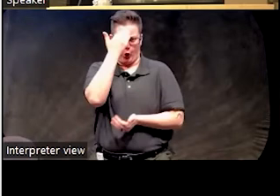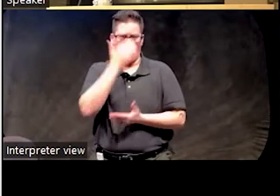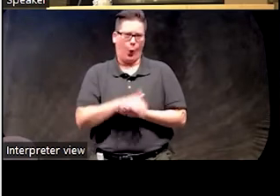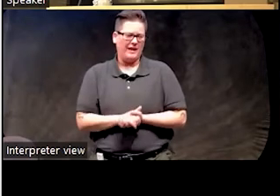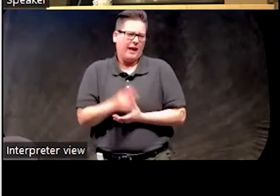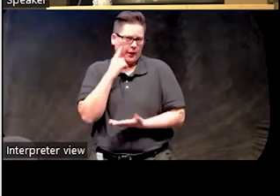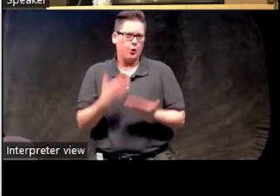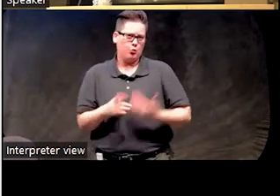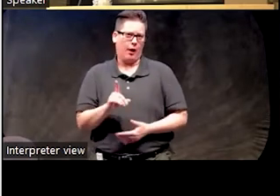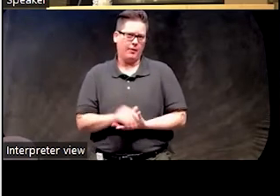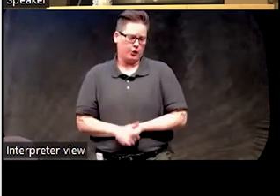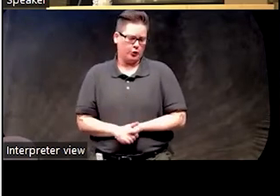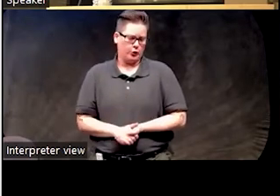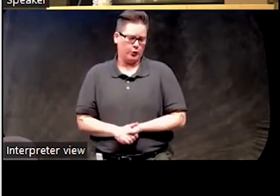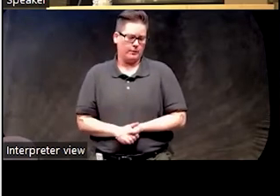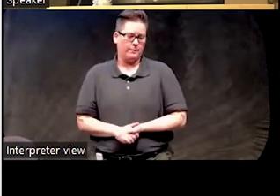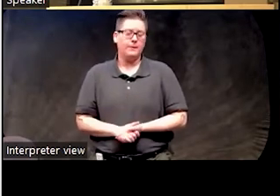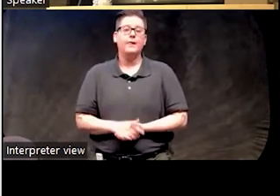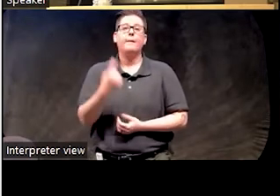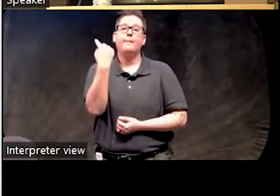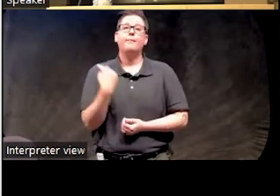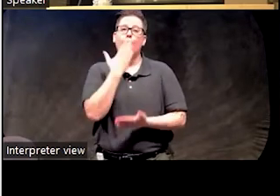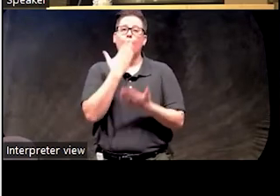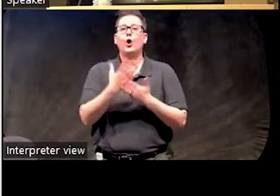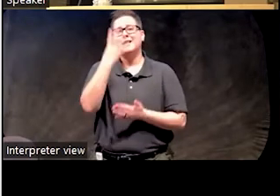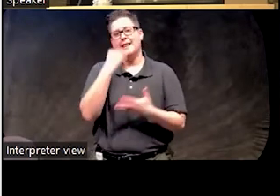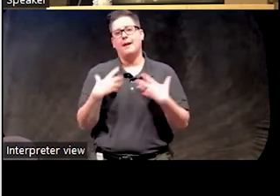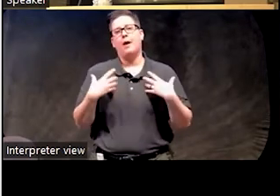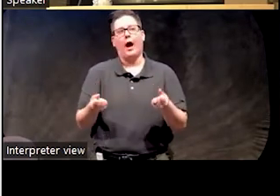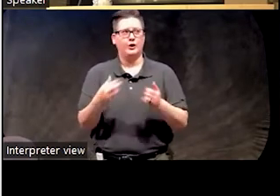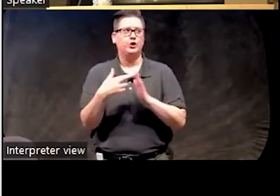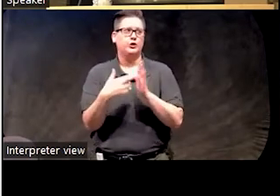I think you probably do. These are good sleep hygiene rules.